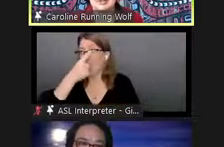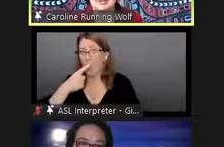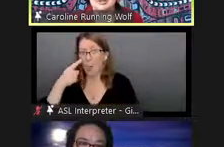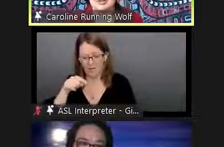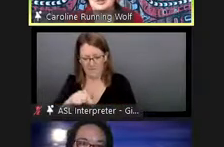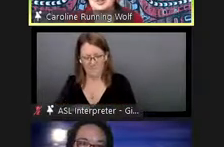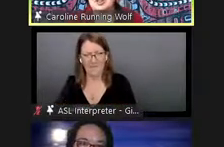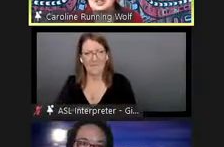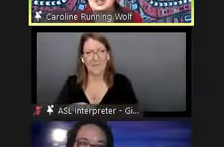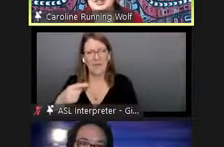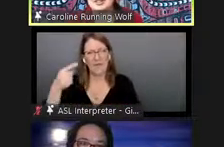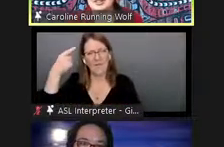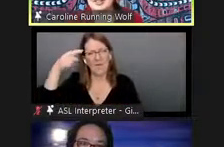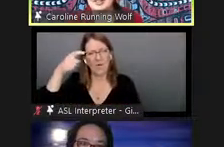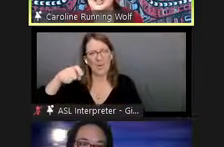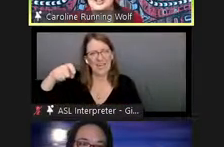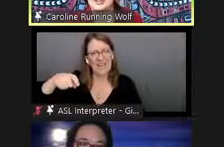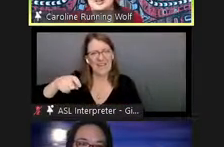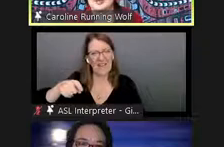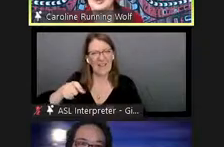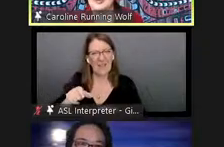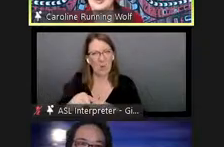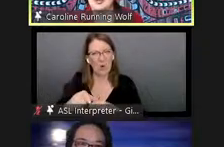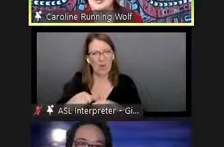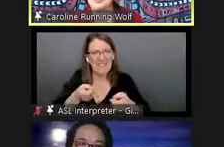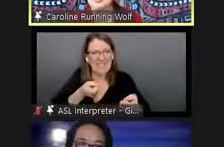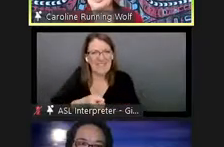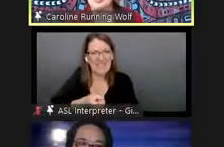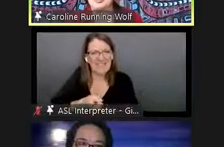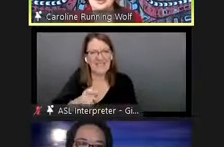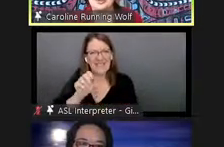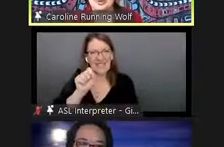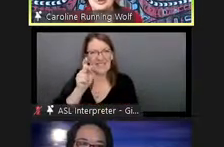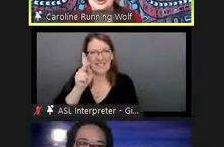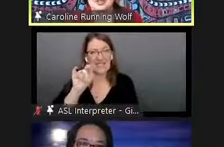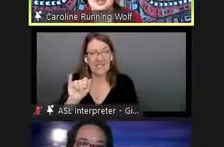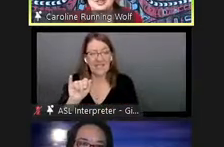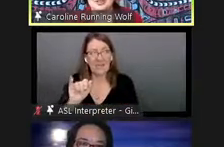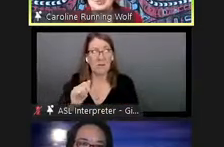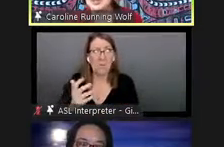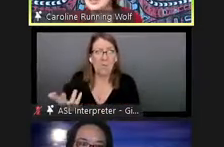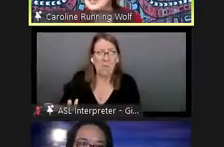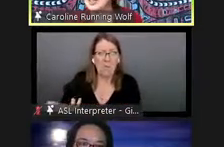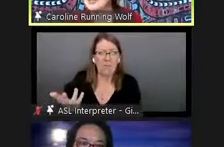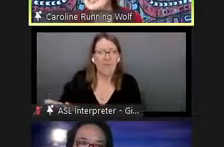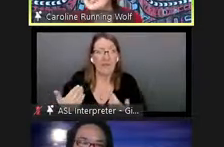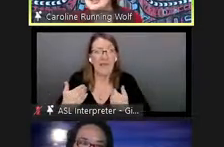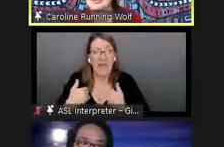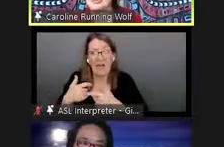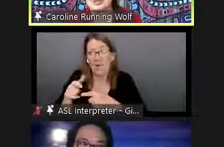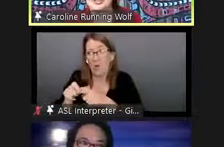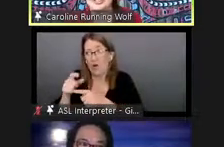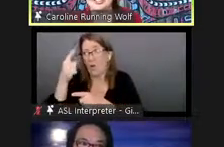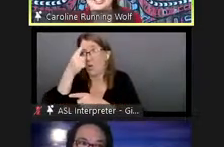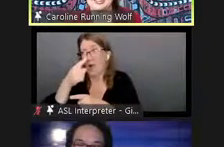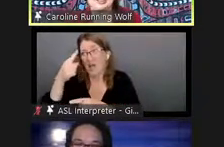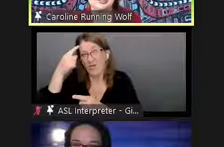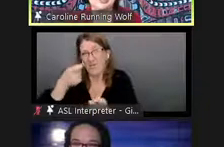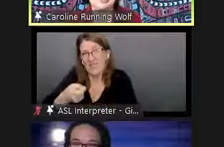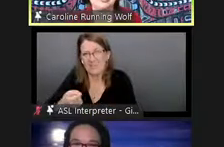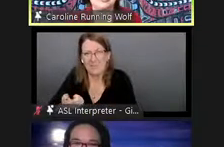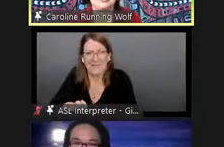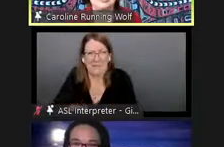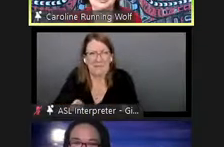said okay the word for skis um maybe there is a hawaiian word for skis but it's not really important